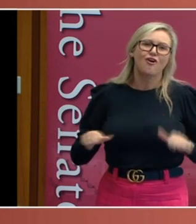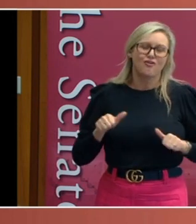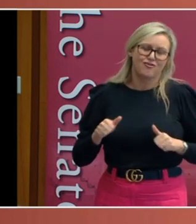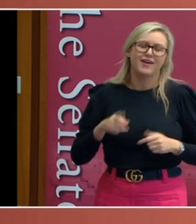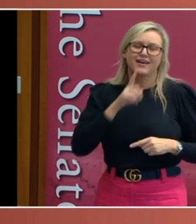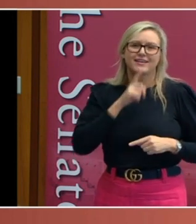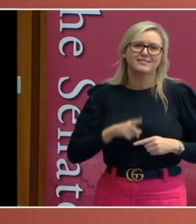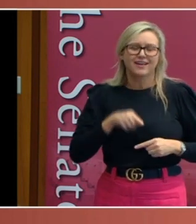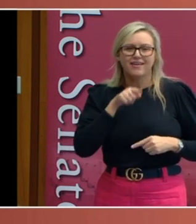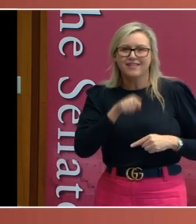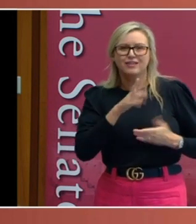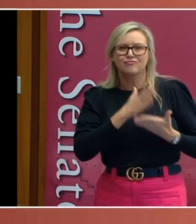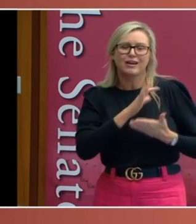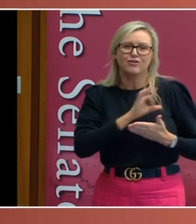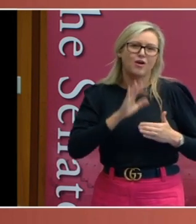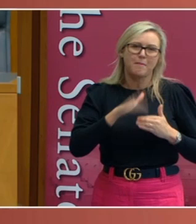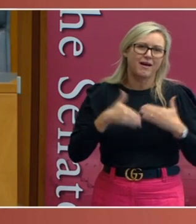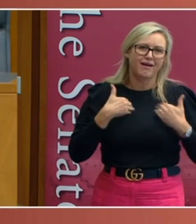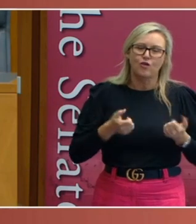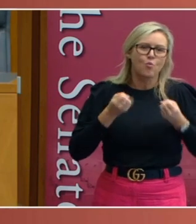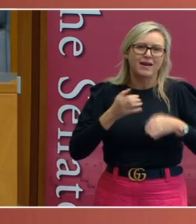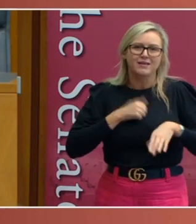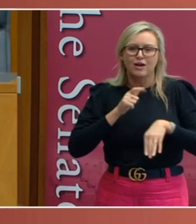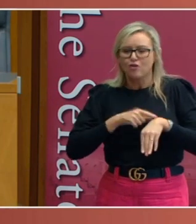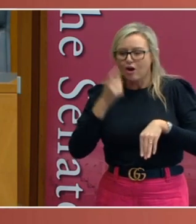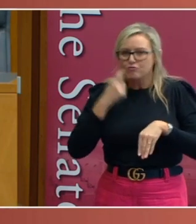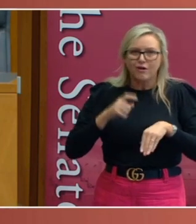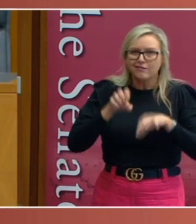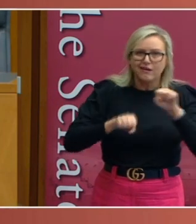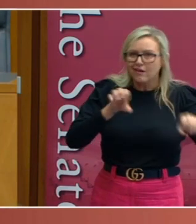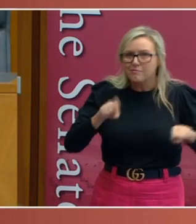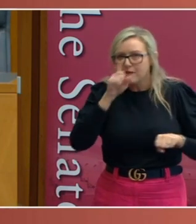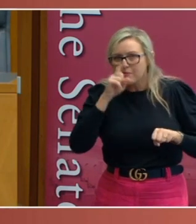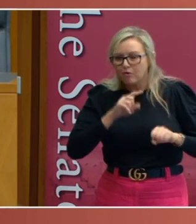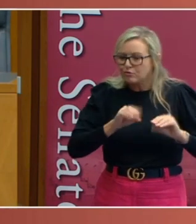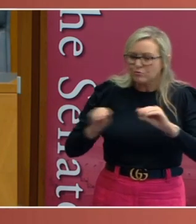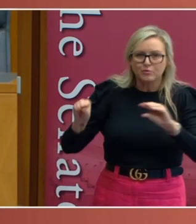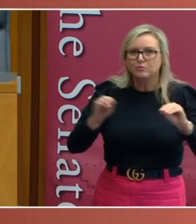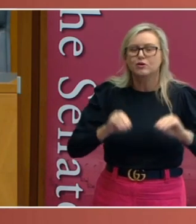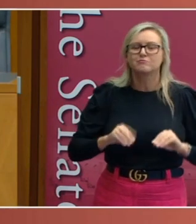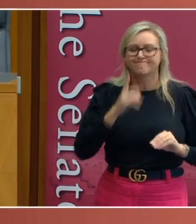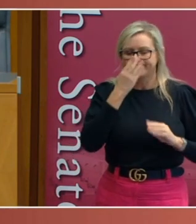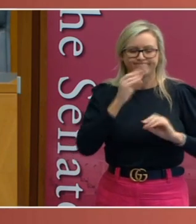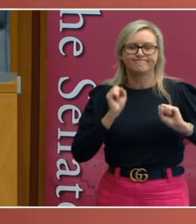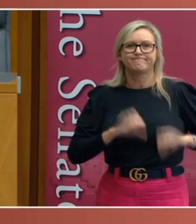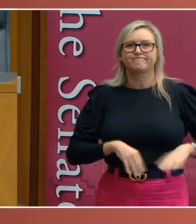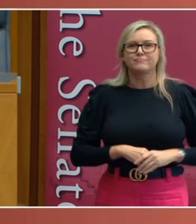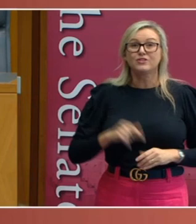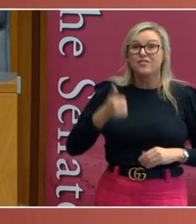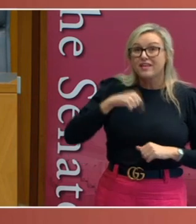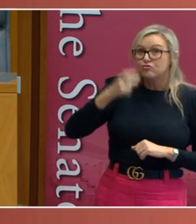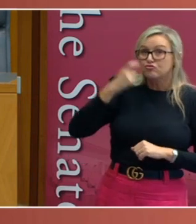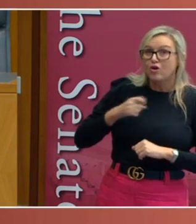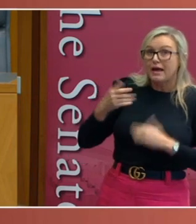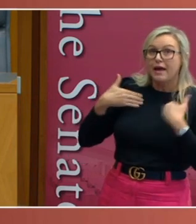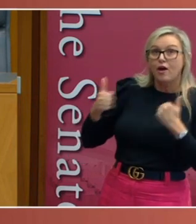really for welfare and said it was a waste of their time trying to enforce it. And it then tried to get the Health Department